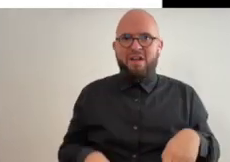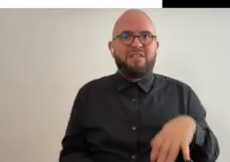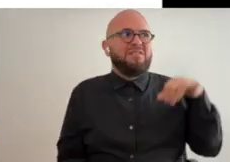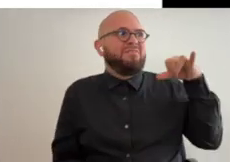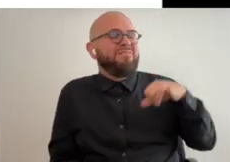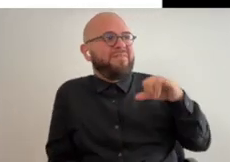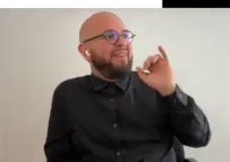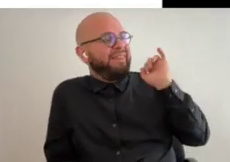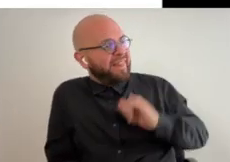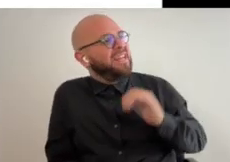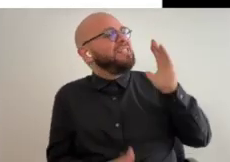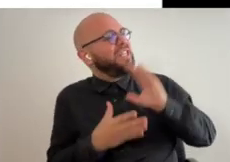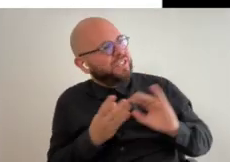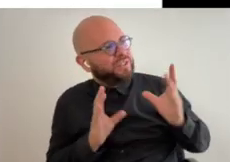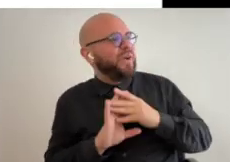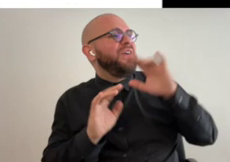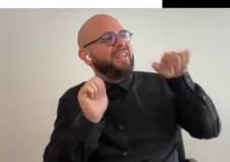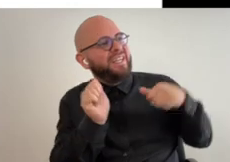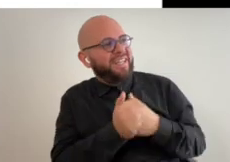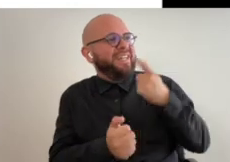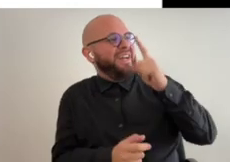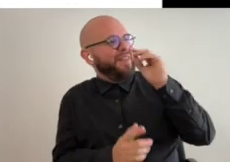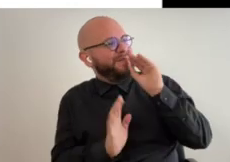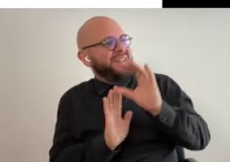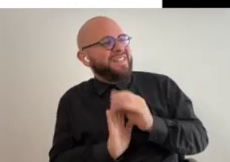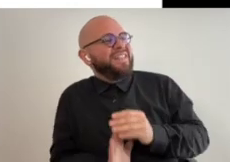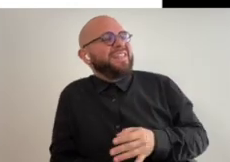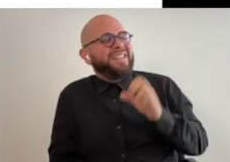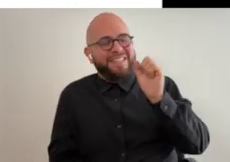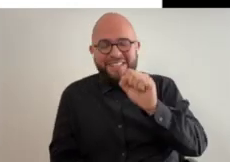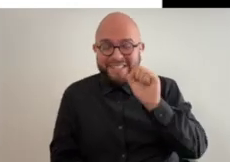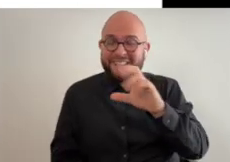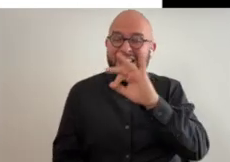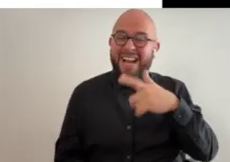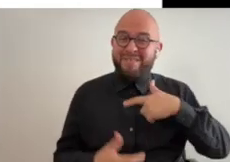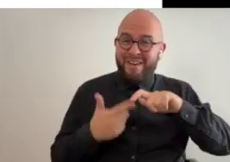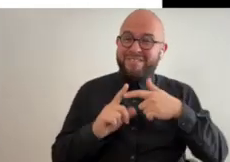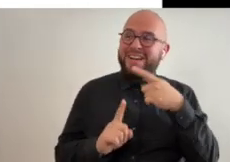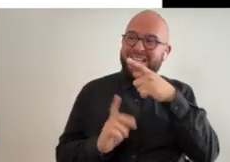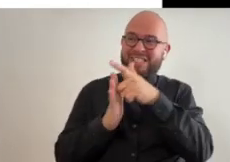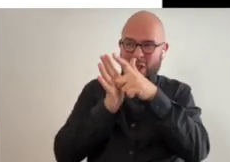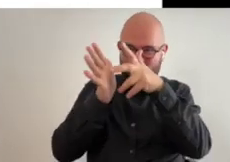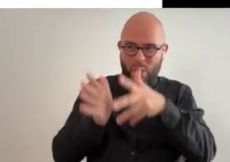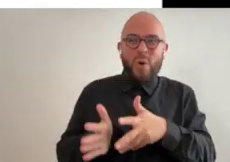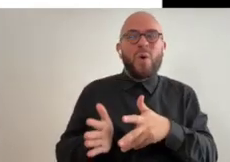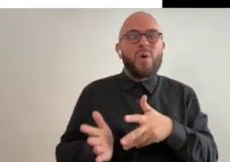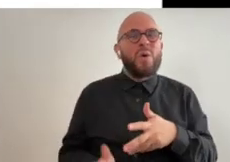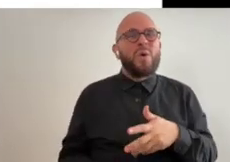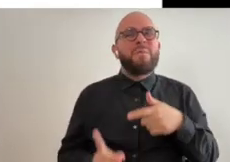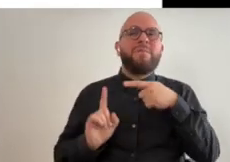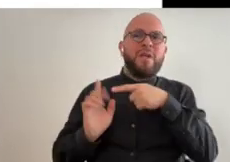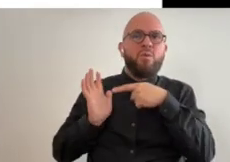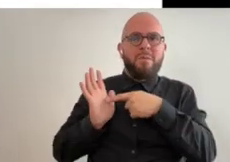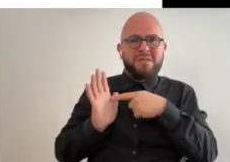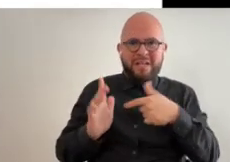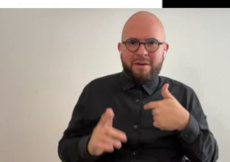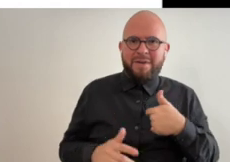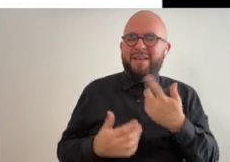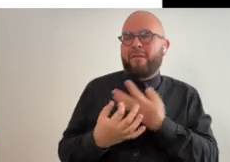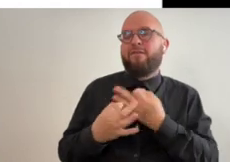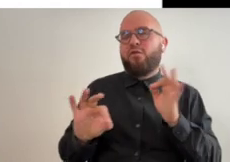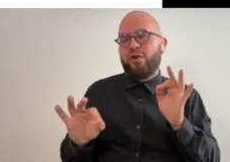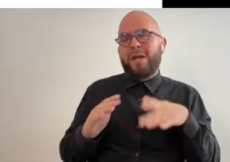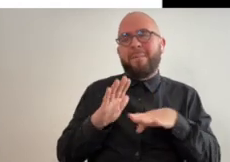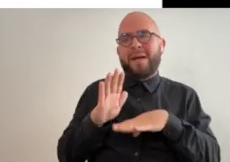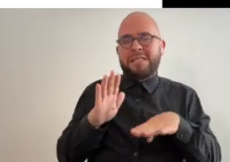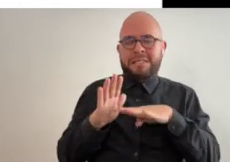courthouse and that is quite a story and my friend who is a lawyer you